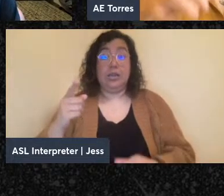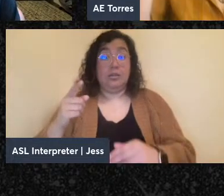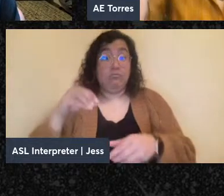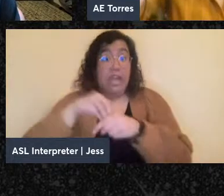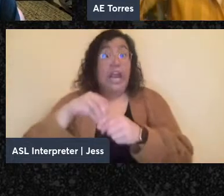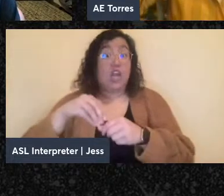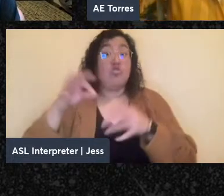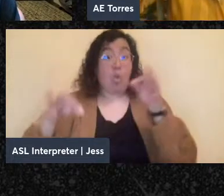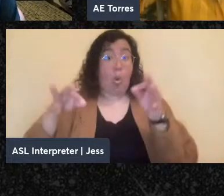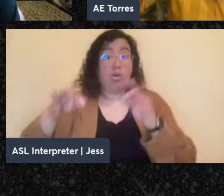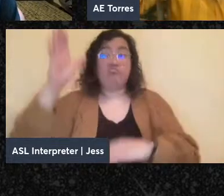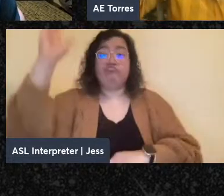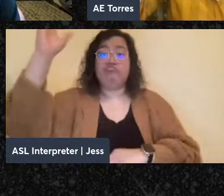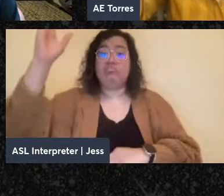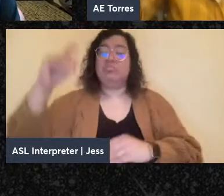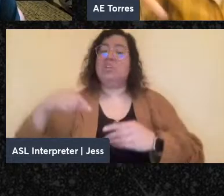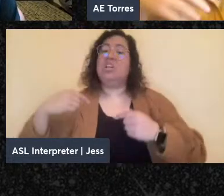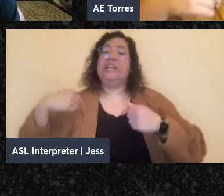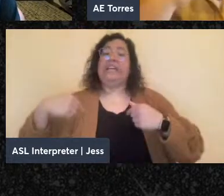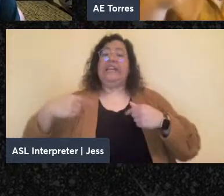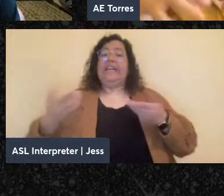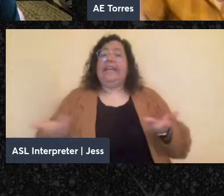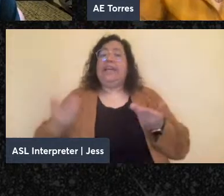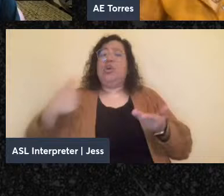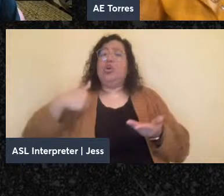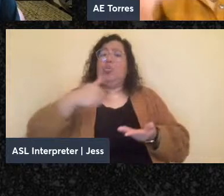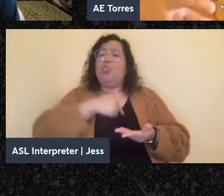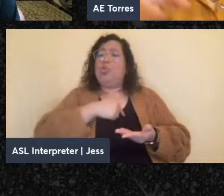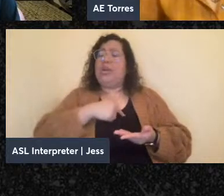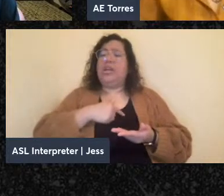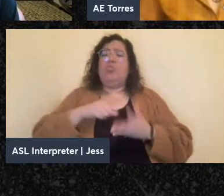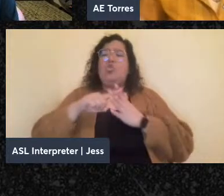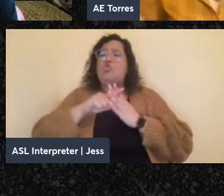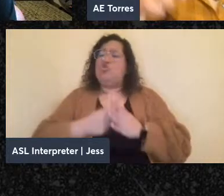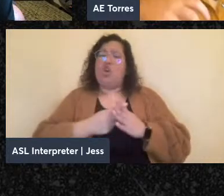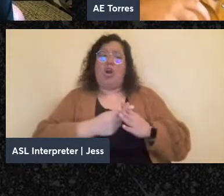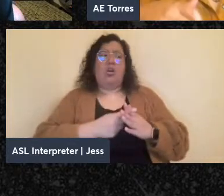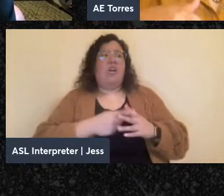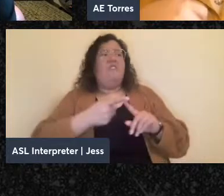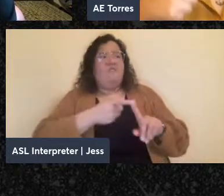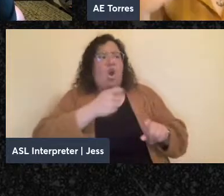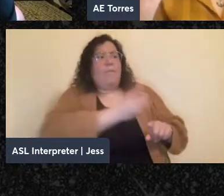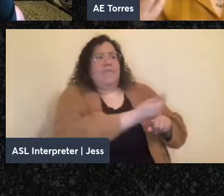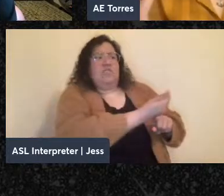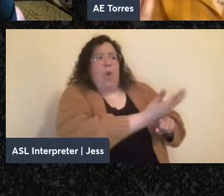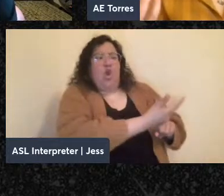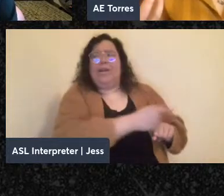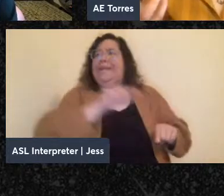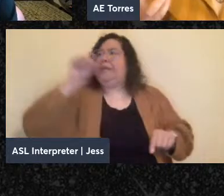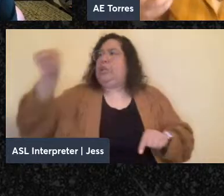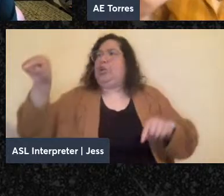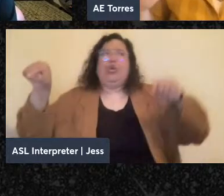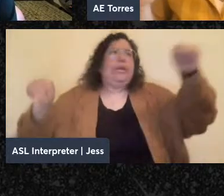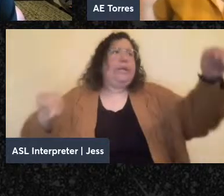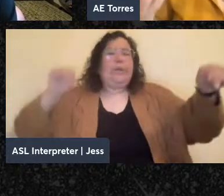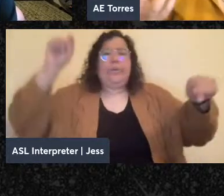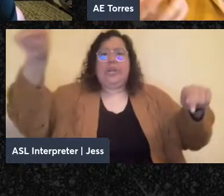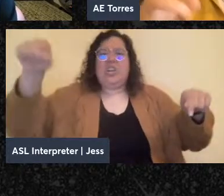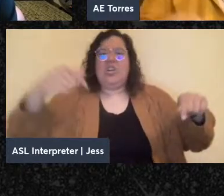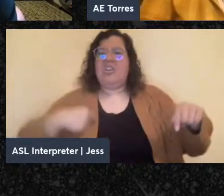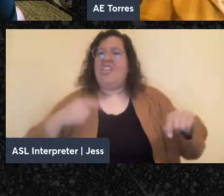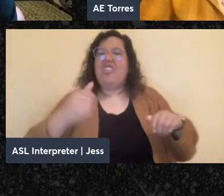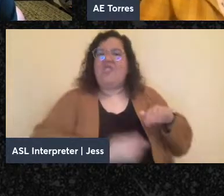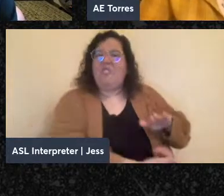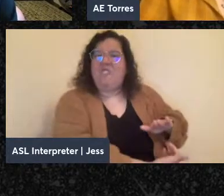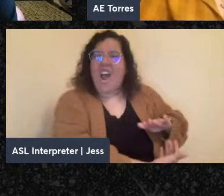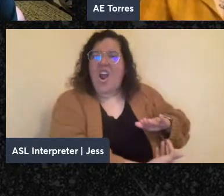says, here we will tread upon a spark, here, here, behind you, in front of you, everywhere, there is a subterranean fire that you cannot